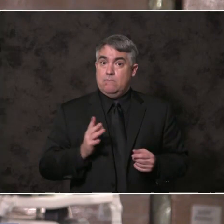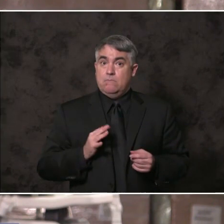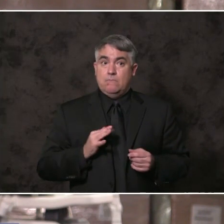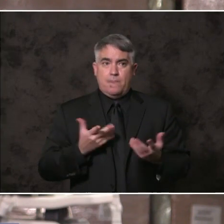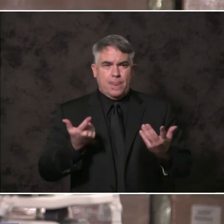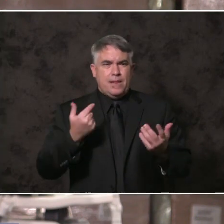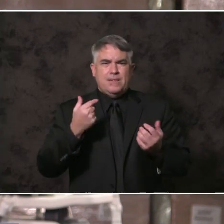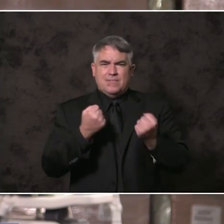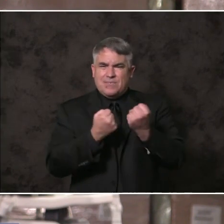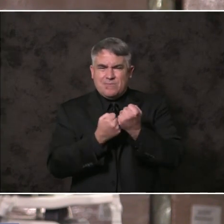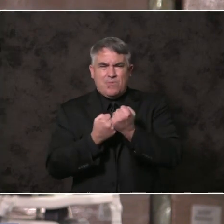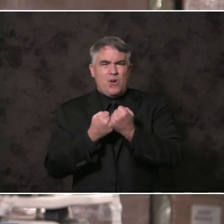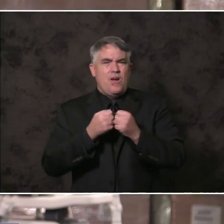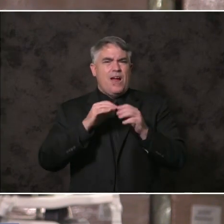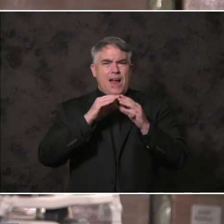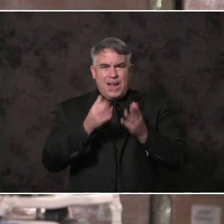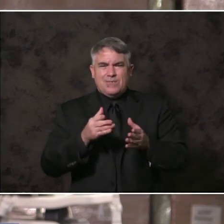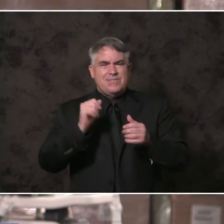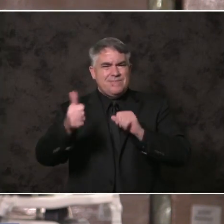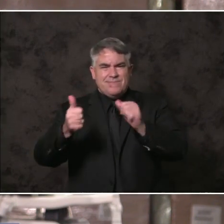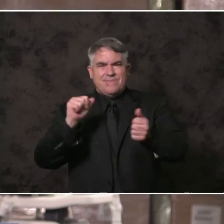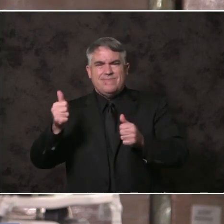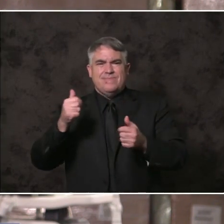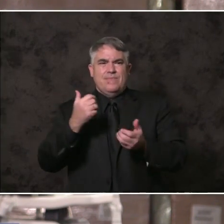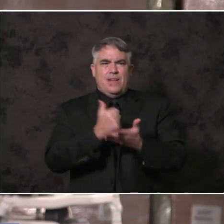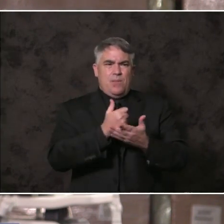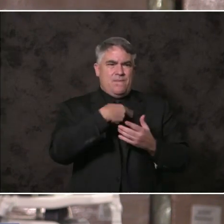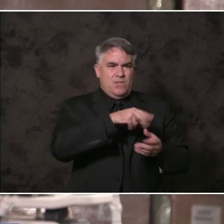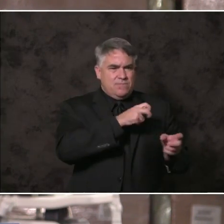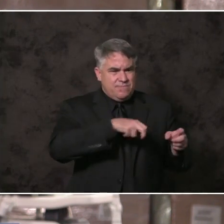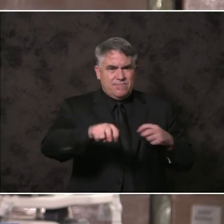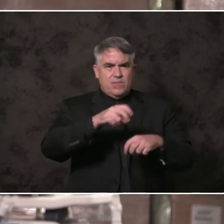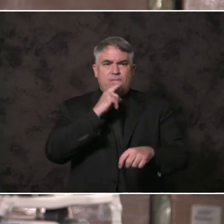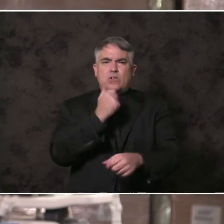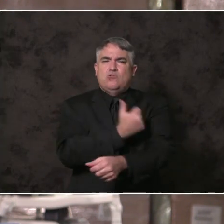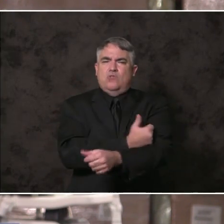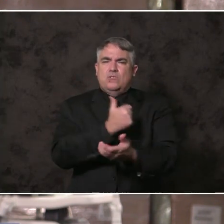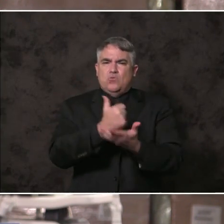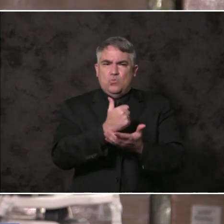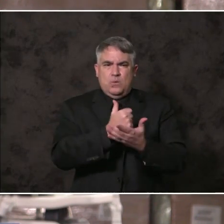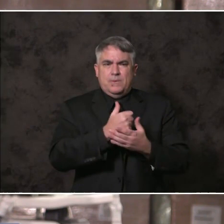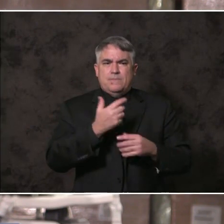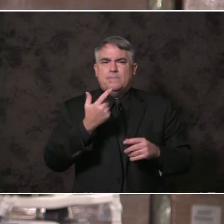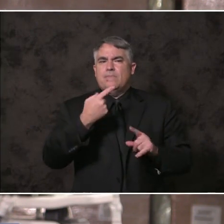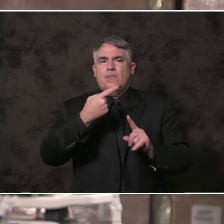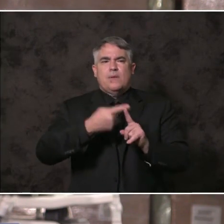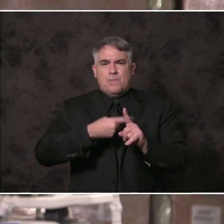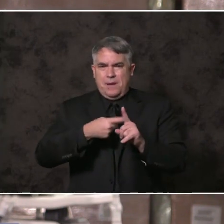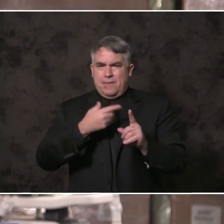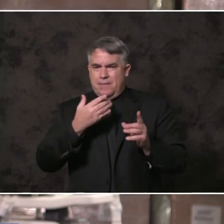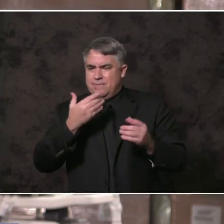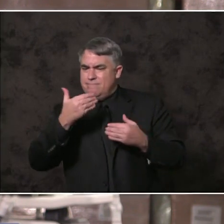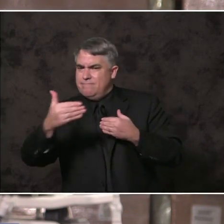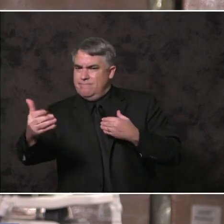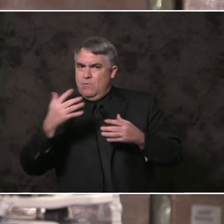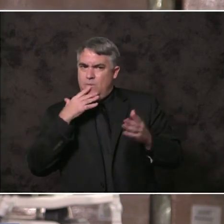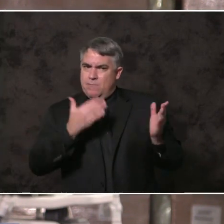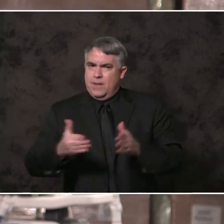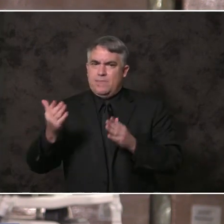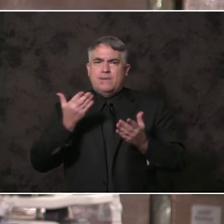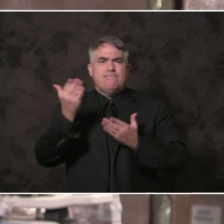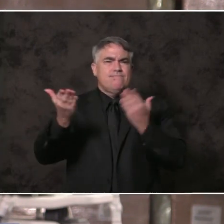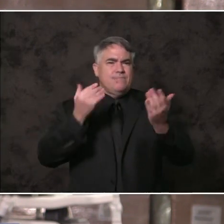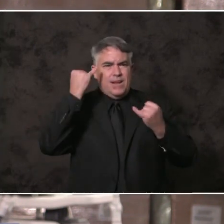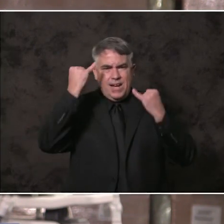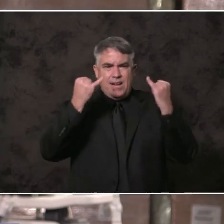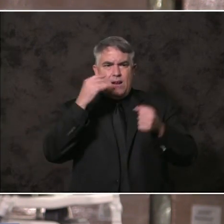goes hand-in-hand with effective drug treatment. And in the coming months, I will unveil a proposal and location to make significant